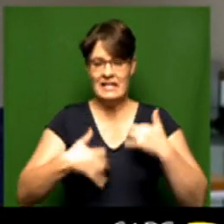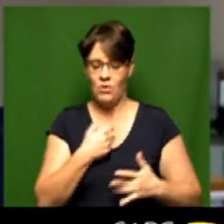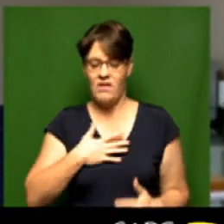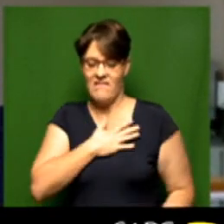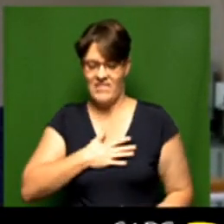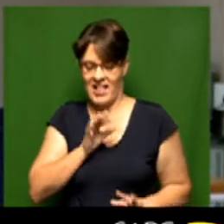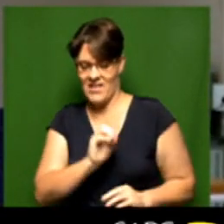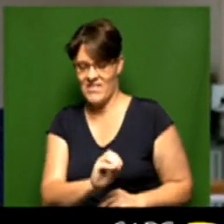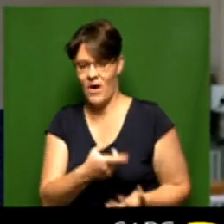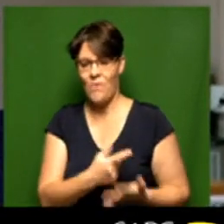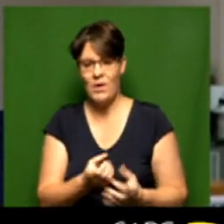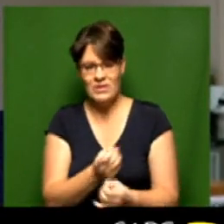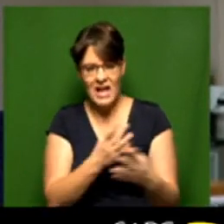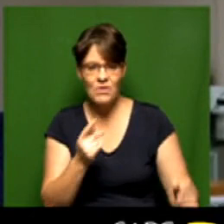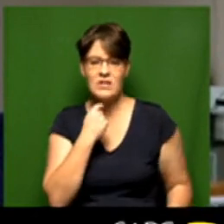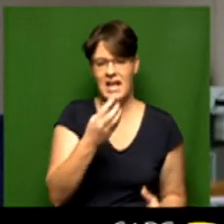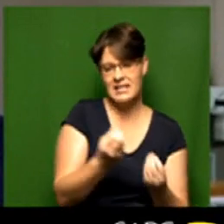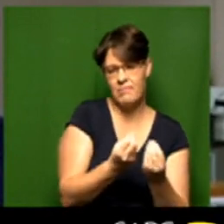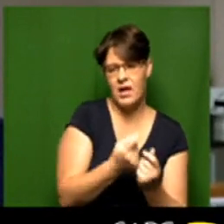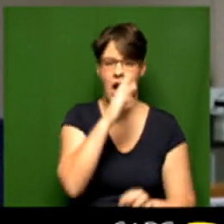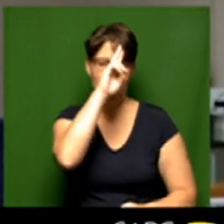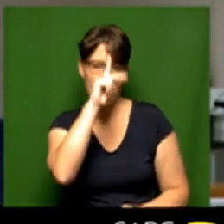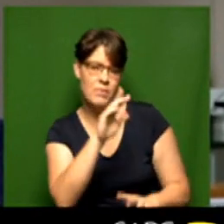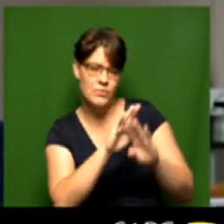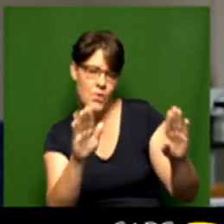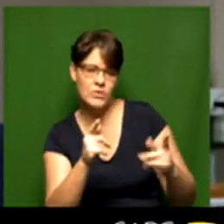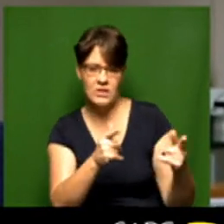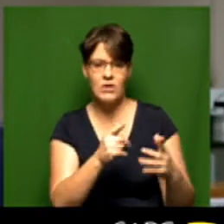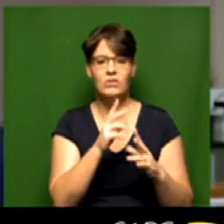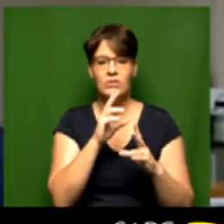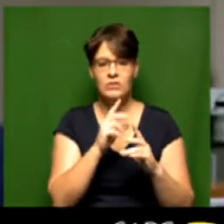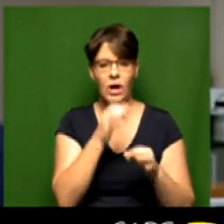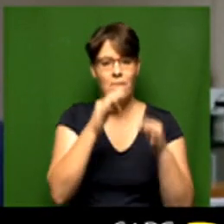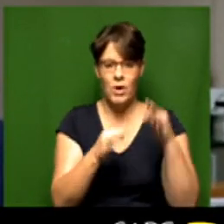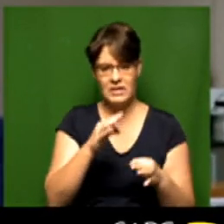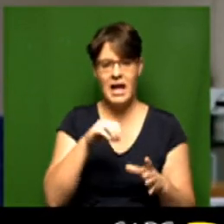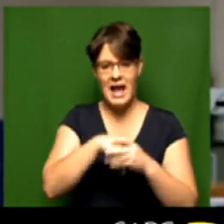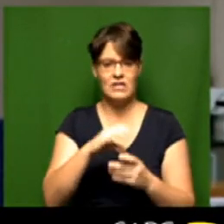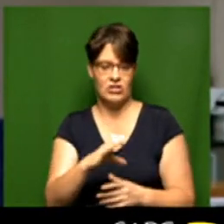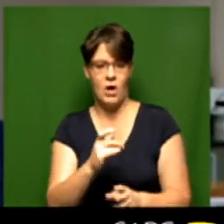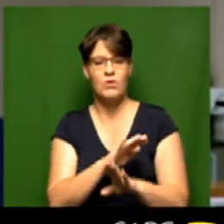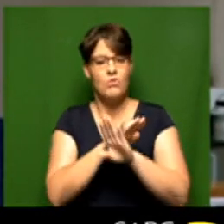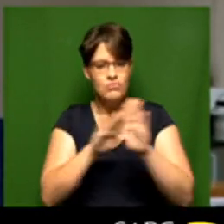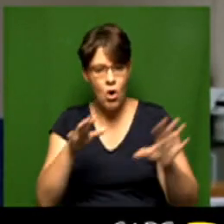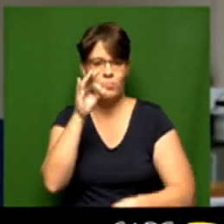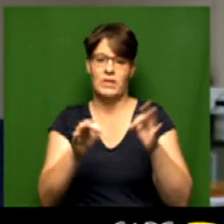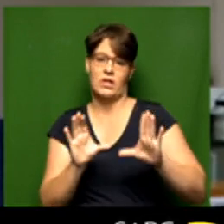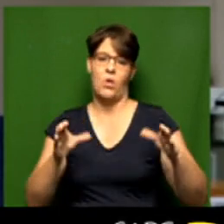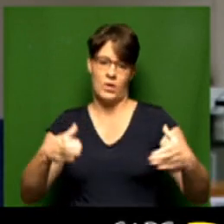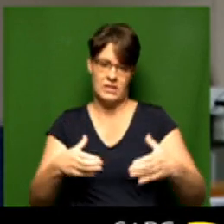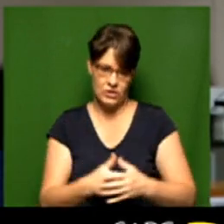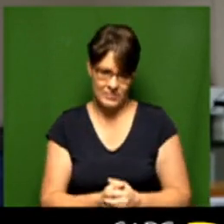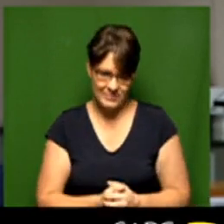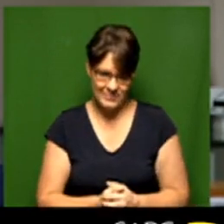you can see because they will start talking and say something it will say no remember don't talk too much about politics at Cheshire because we're a non-political organization